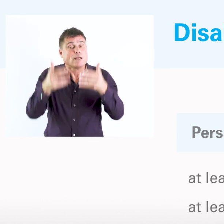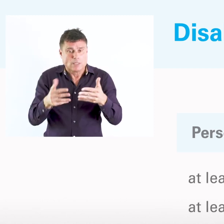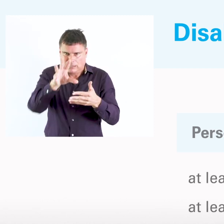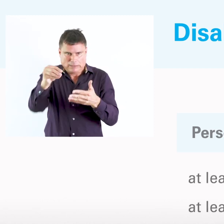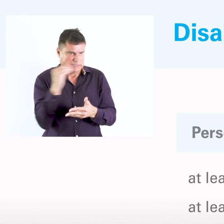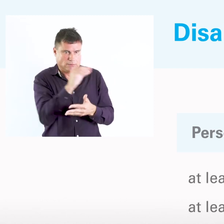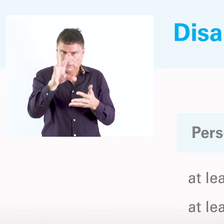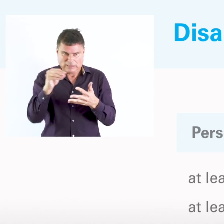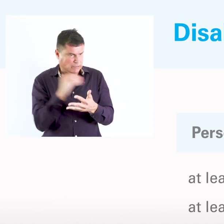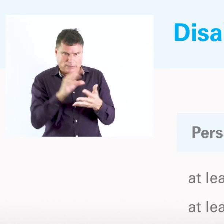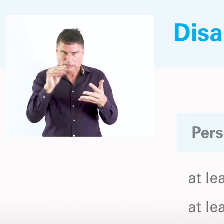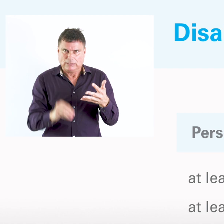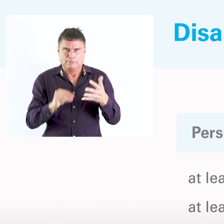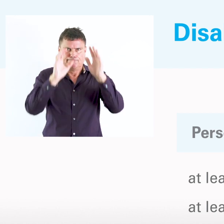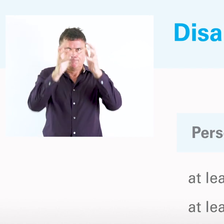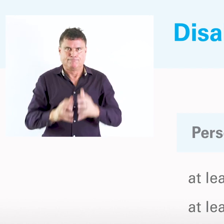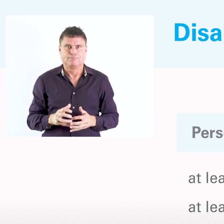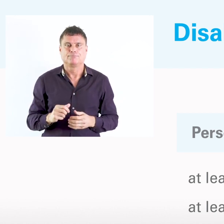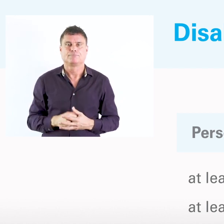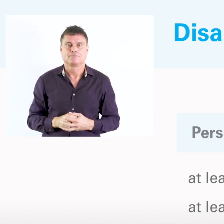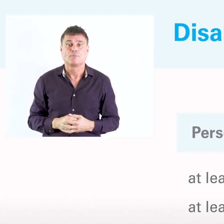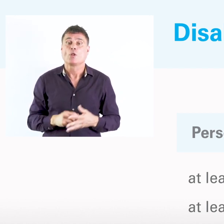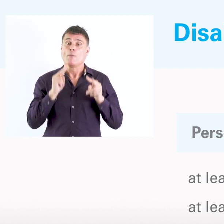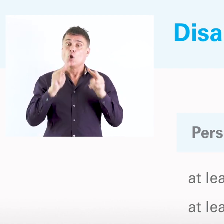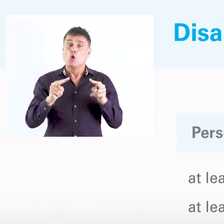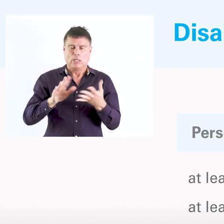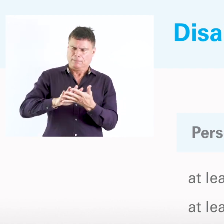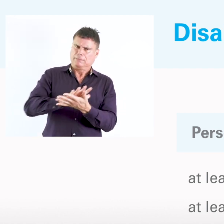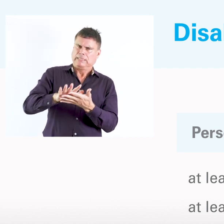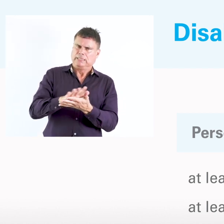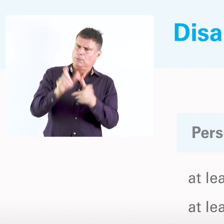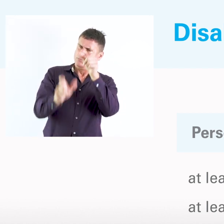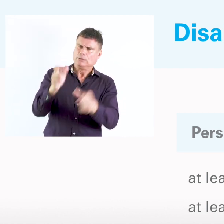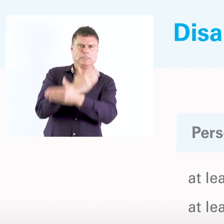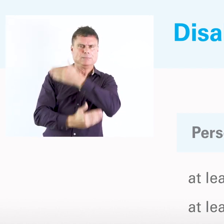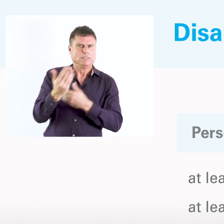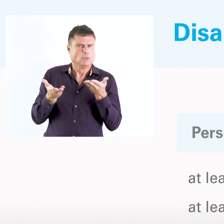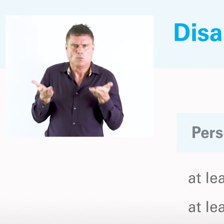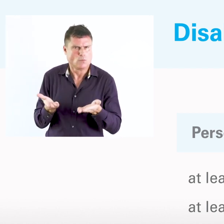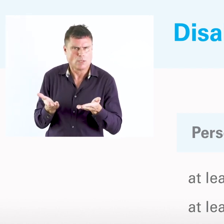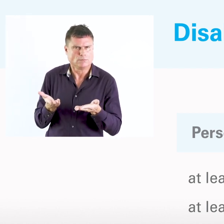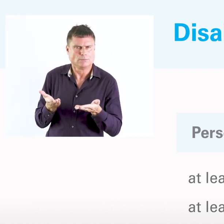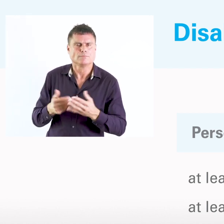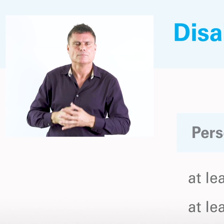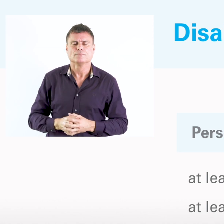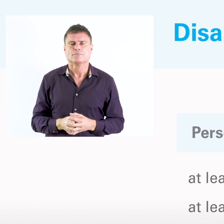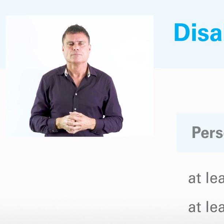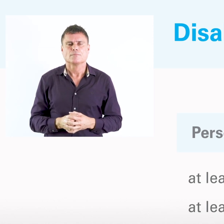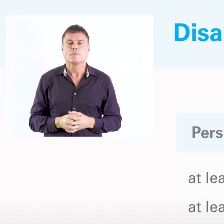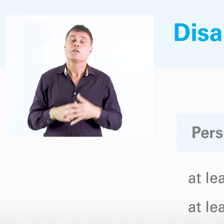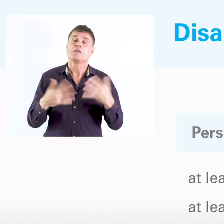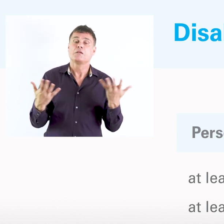through data analysis using the Washington Group questions. If we include in our definition